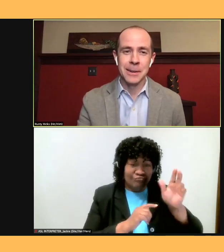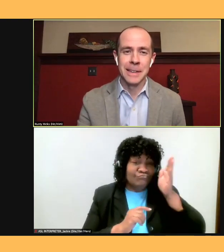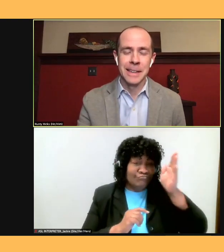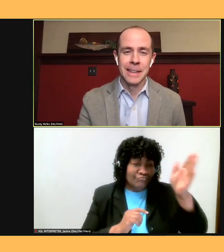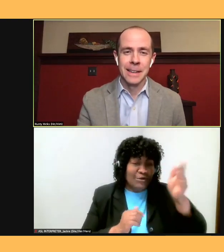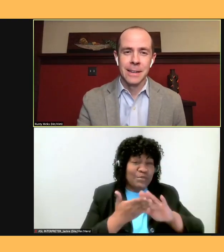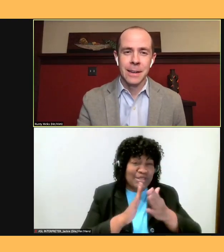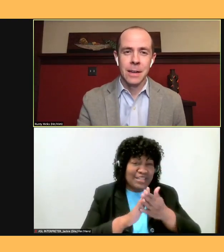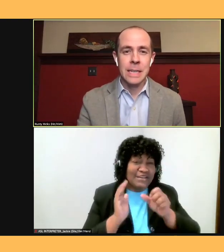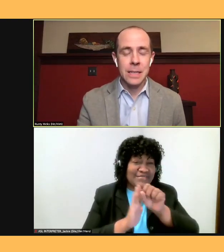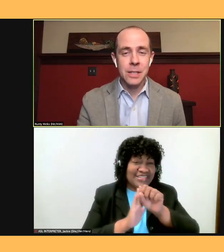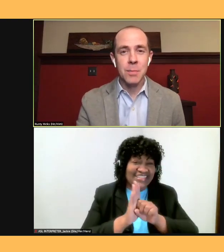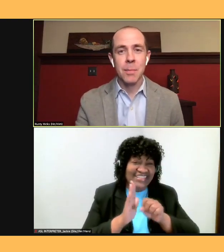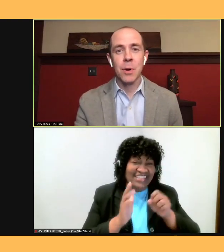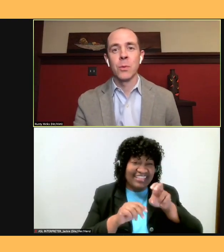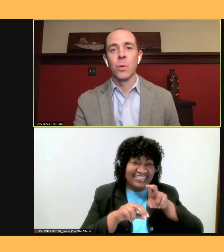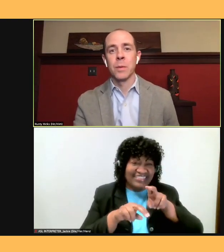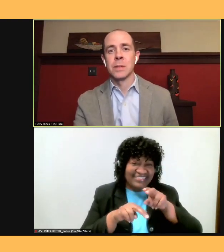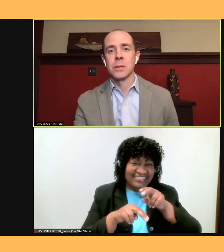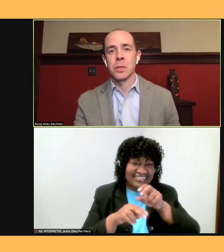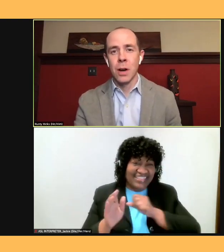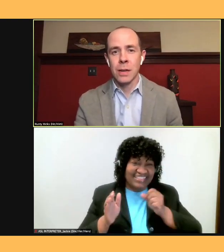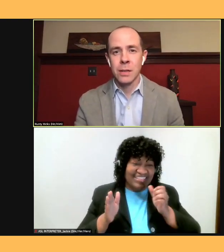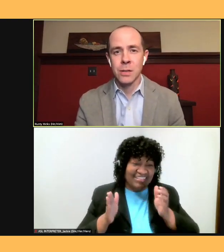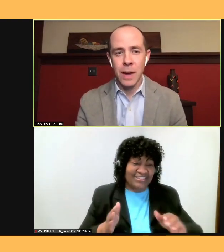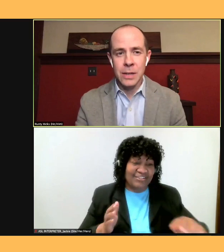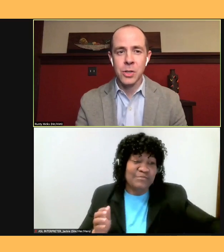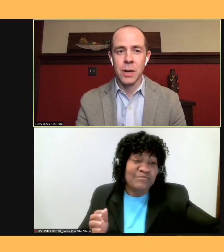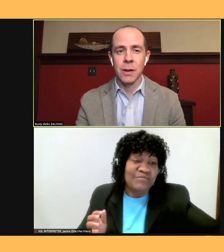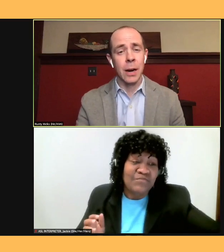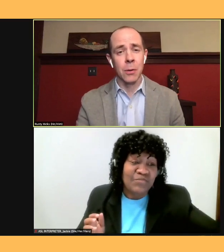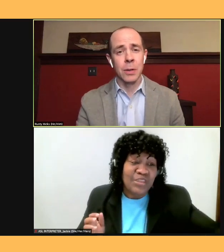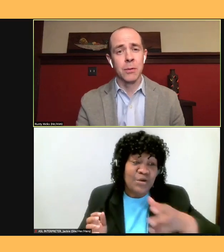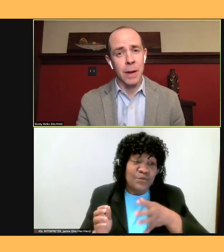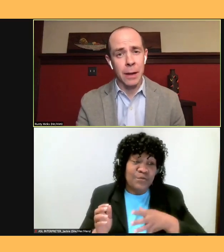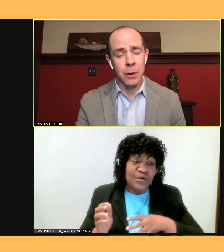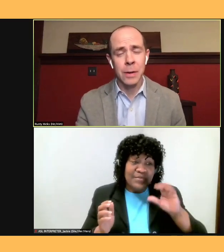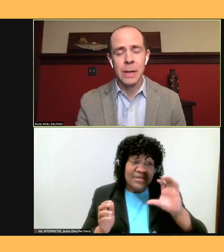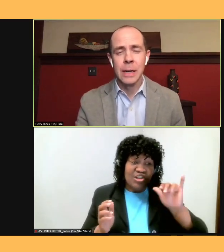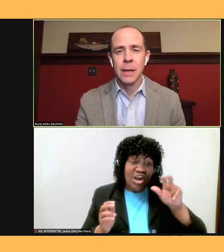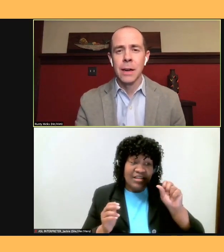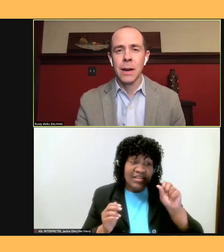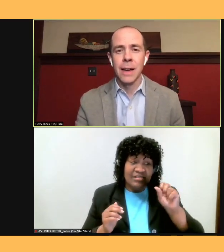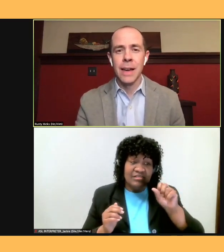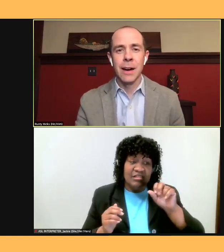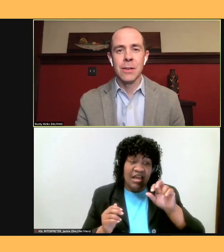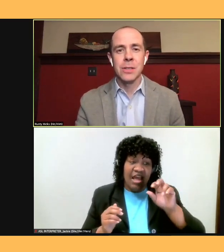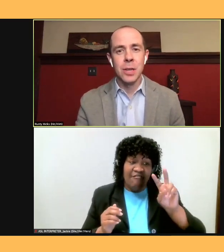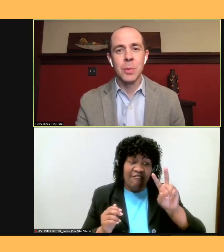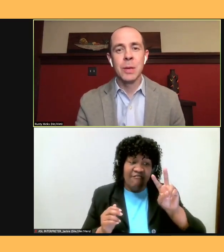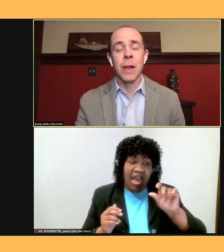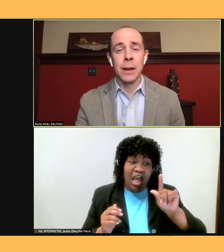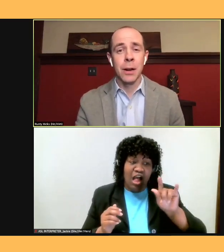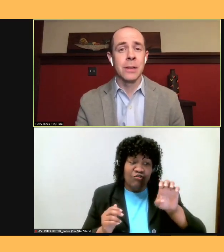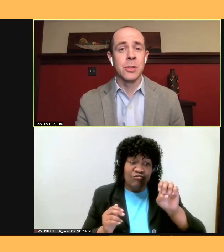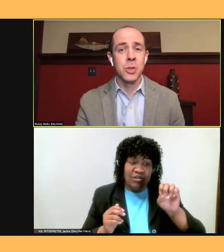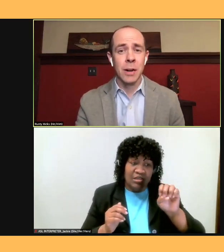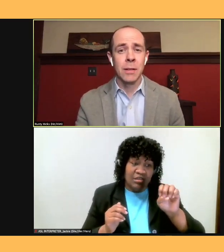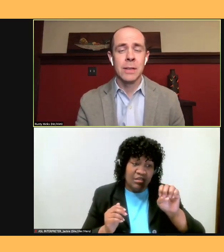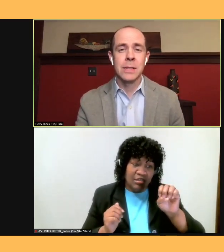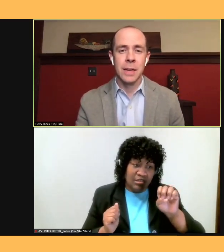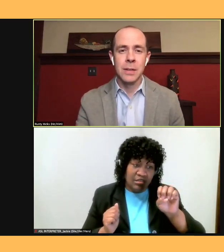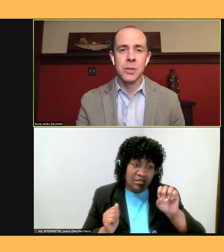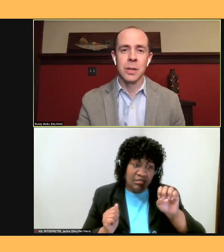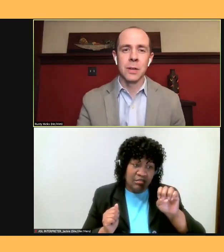DNC Member and Women's Caucus Vice Chair, Carolyn Fowler, and our CDP Black Caucus Chair, Taisha